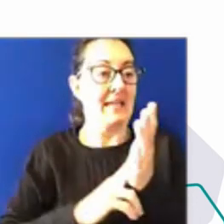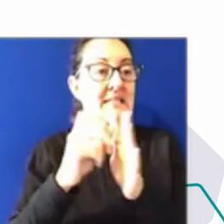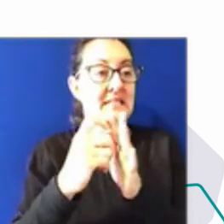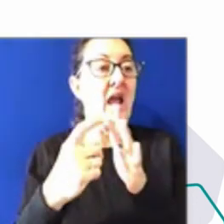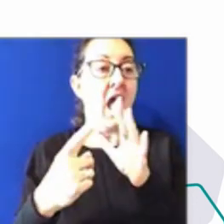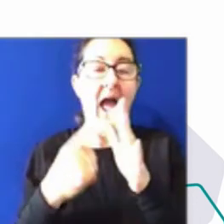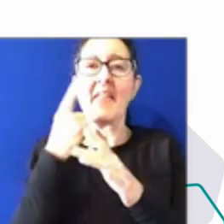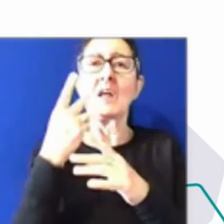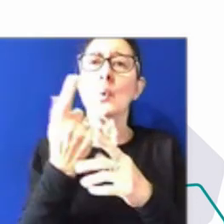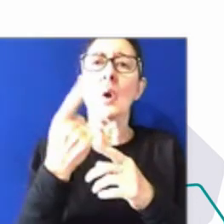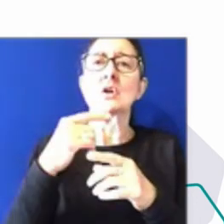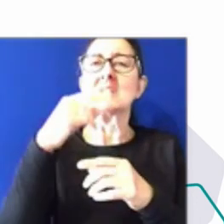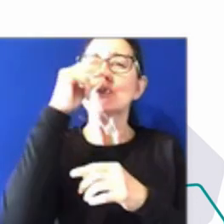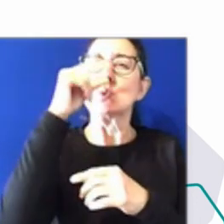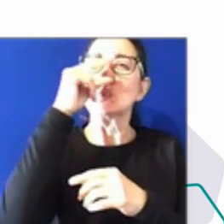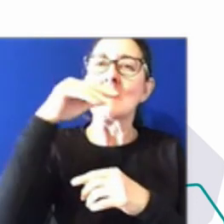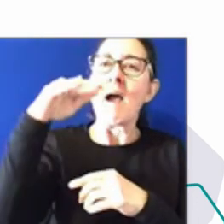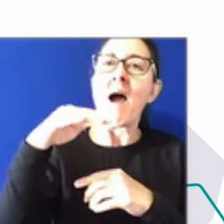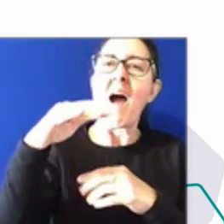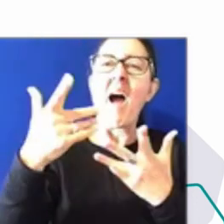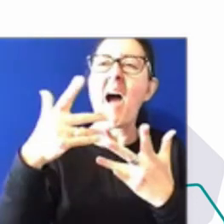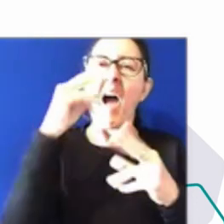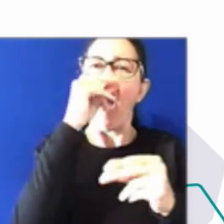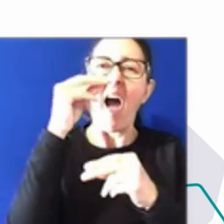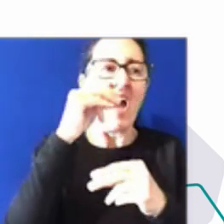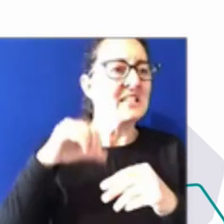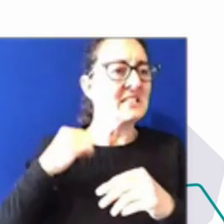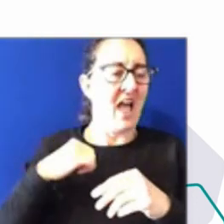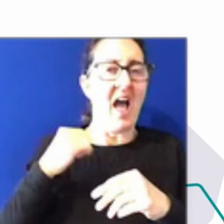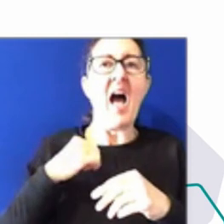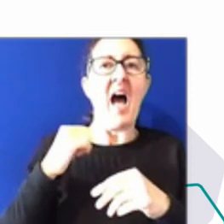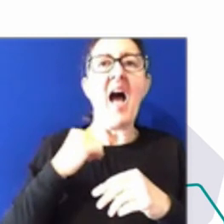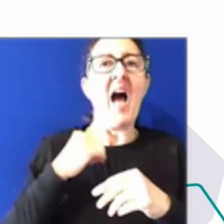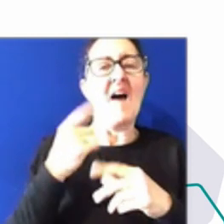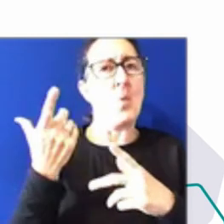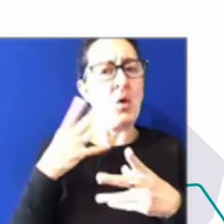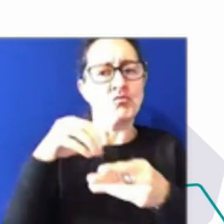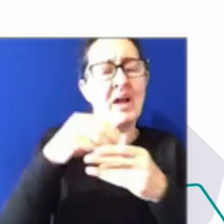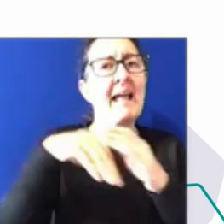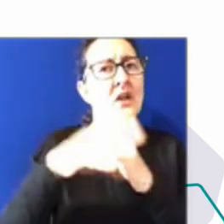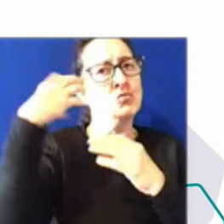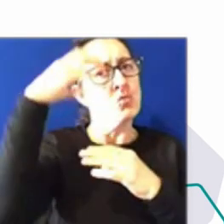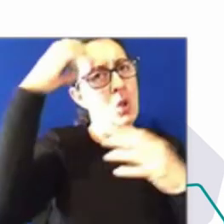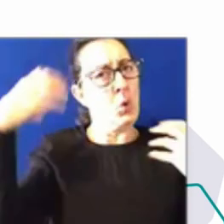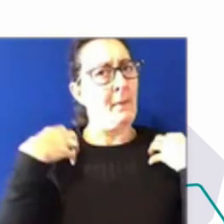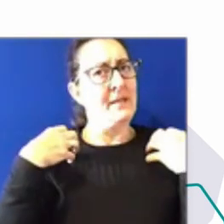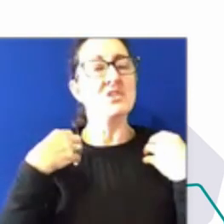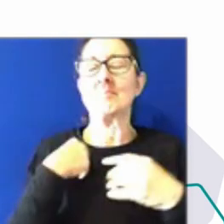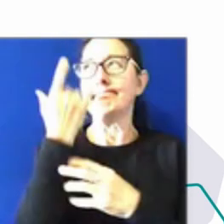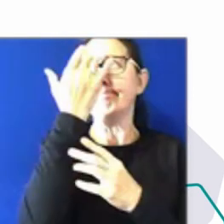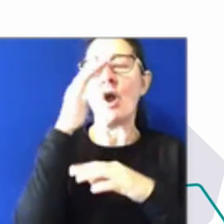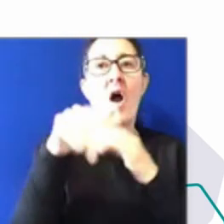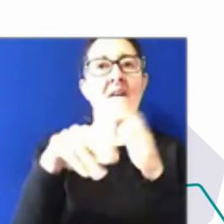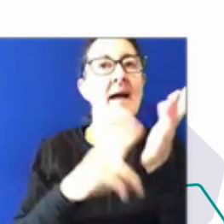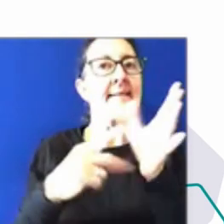conversation about what is playing out in the Royal Commission. And I've reflected a lot on what Nat has said since she's been in her secretary role